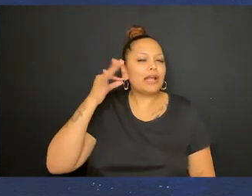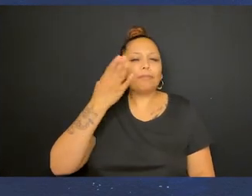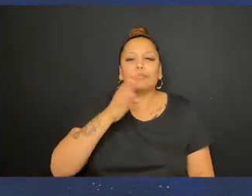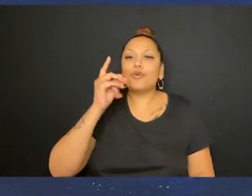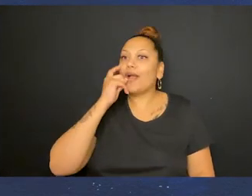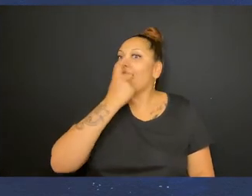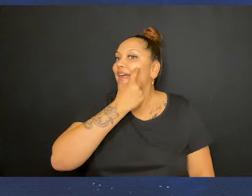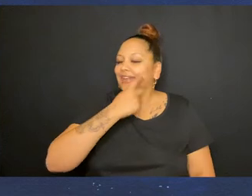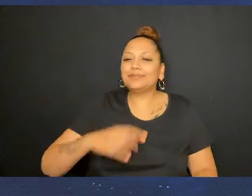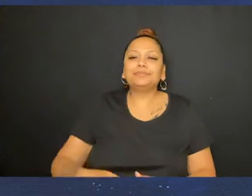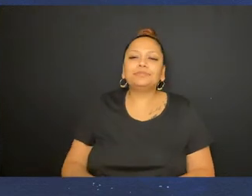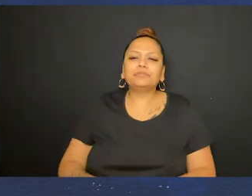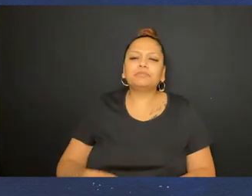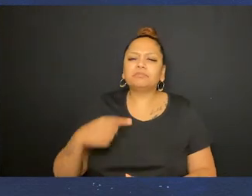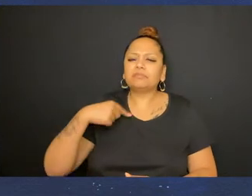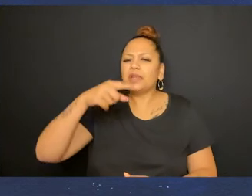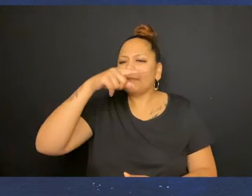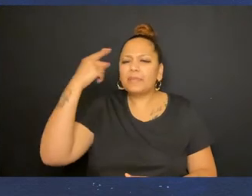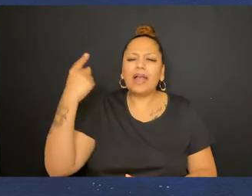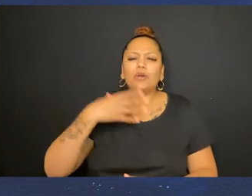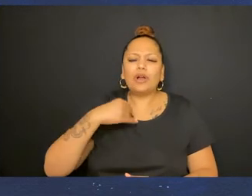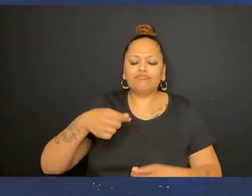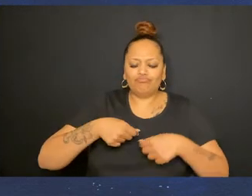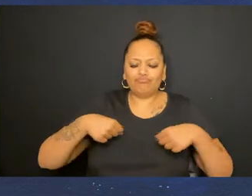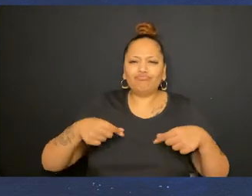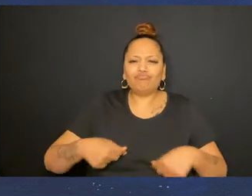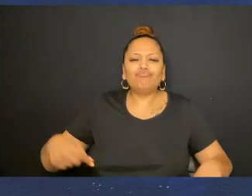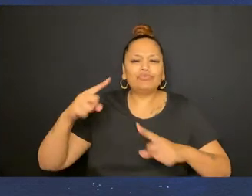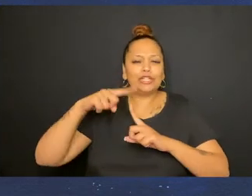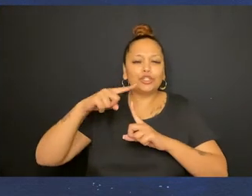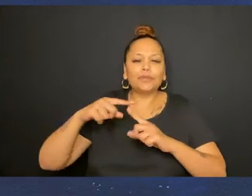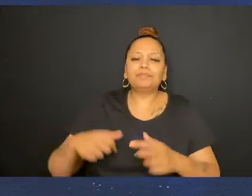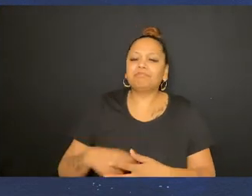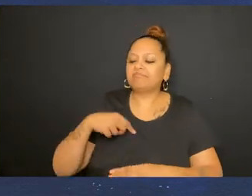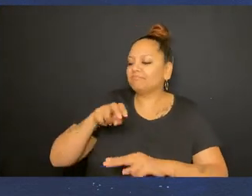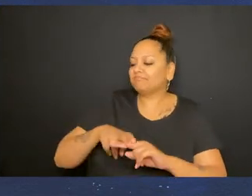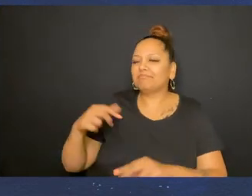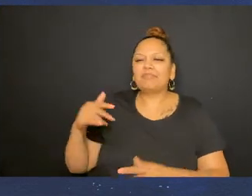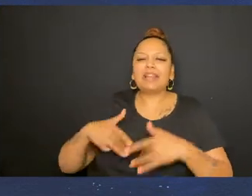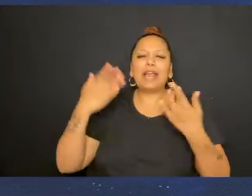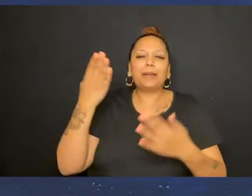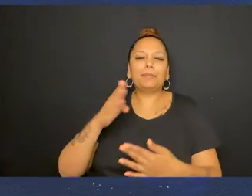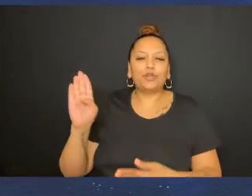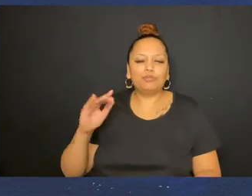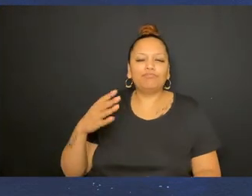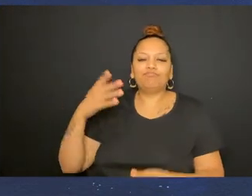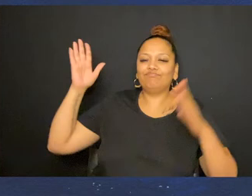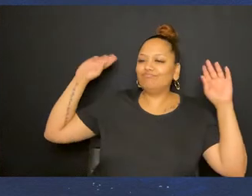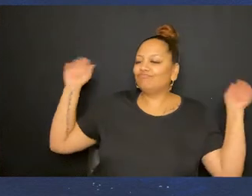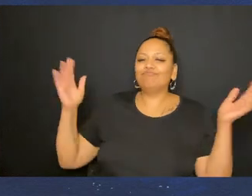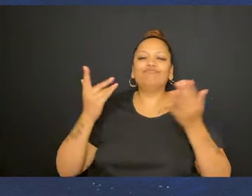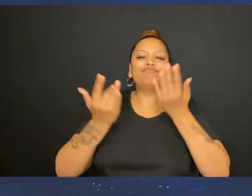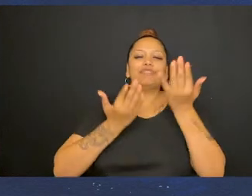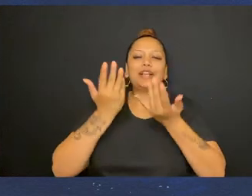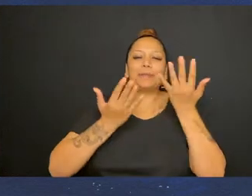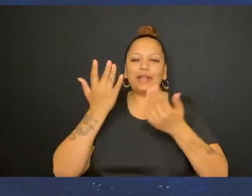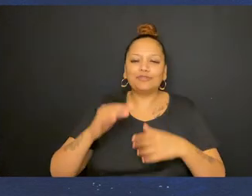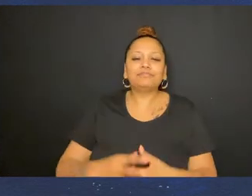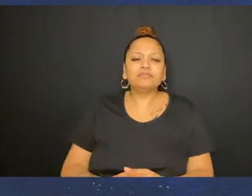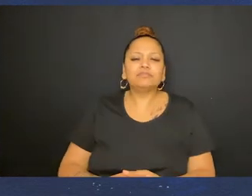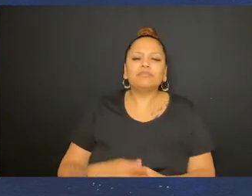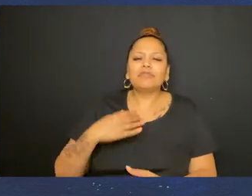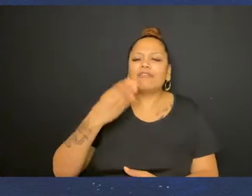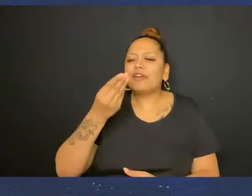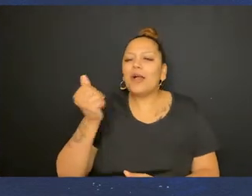with red hair and blue eyes. I'm wearing a black and white striped t-shirt, and I'm sitting on a turquoise chair in front of my white fireplace,